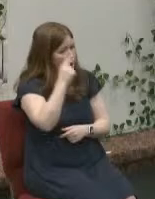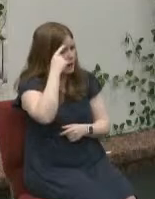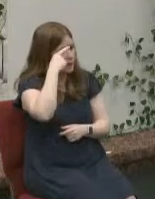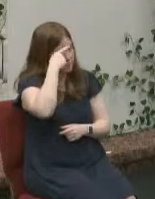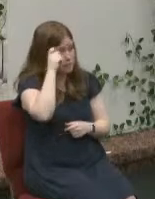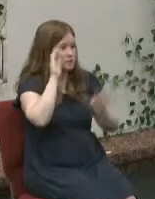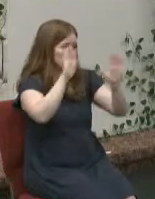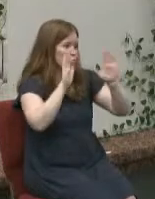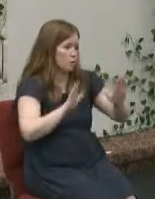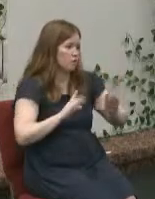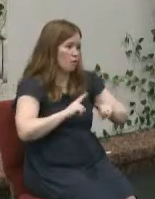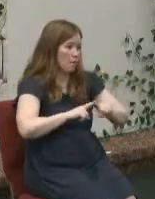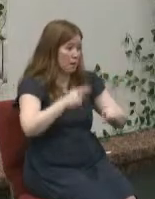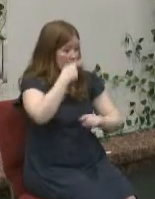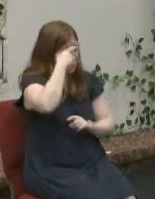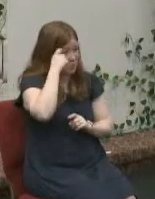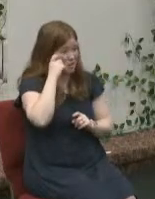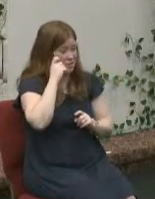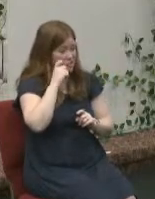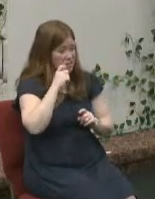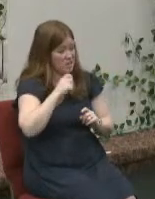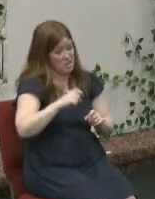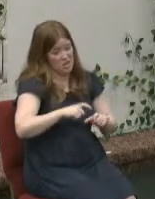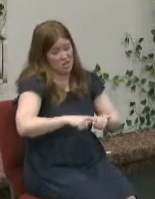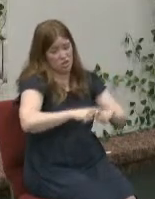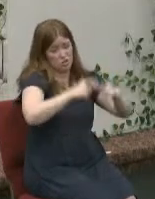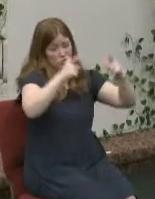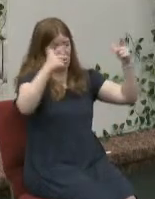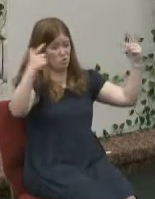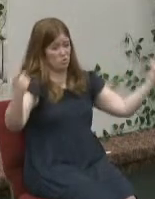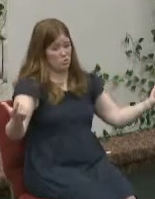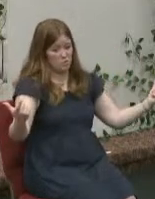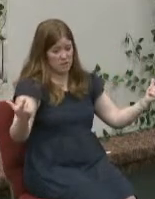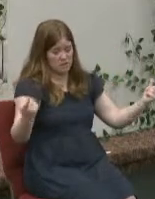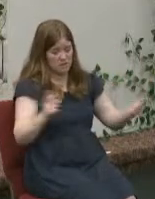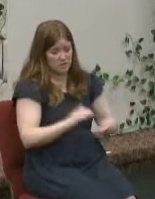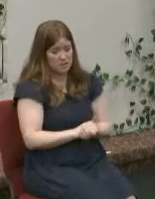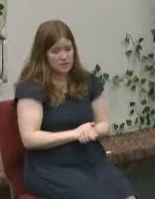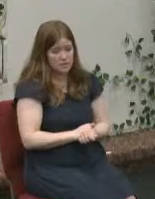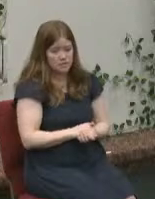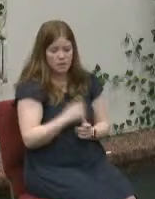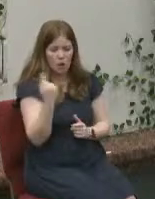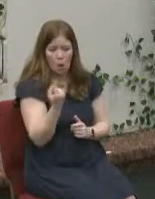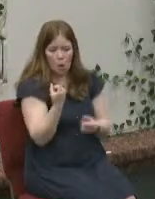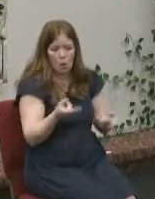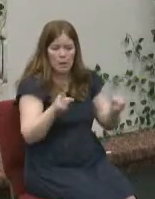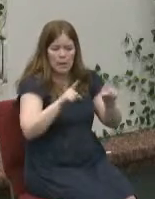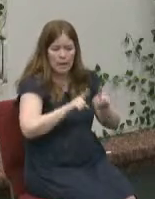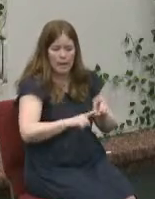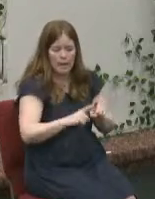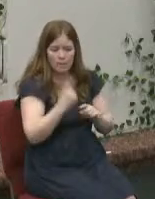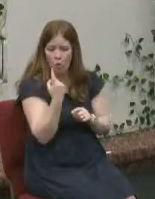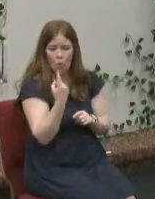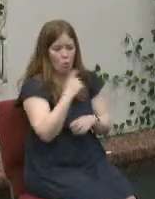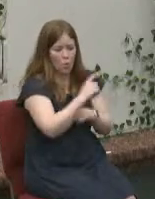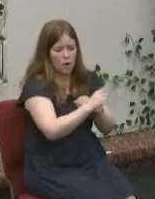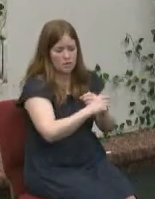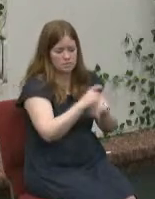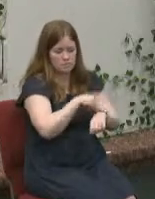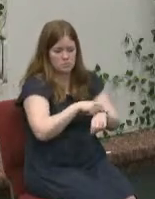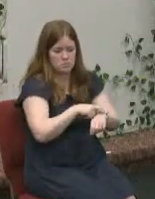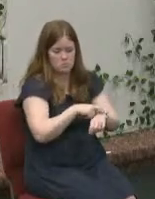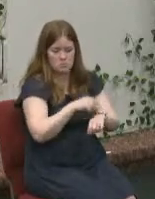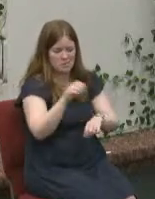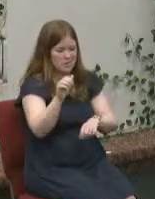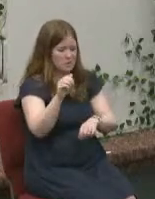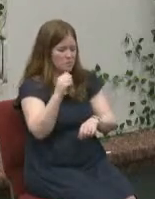great but because it's so large in magnitude they only happen maybe yearly every 100 years